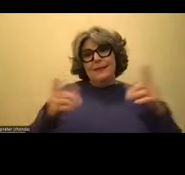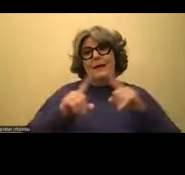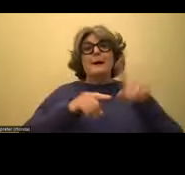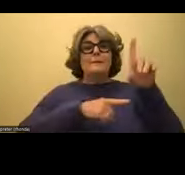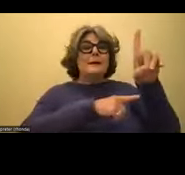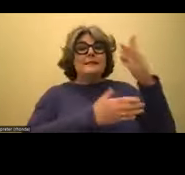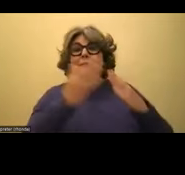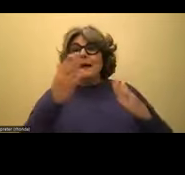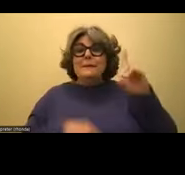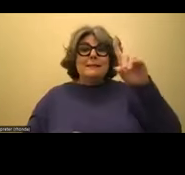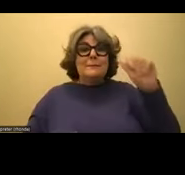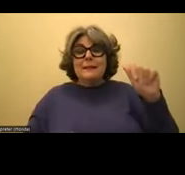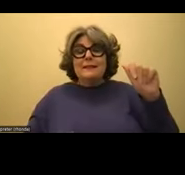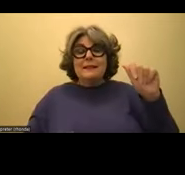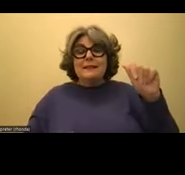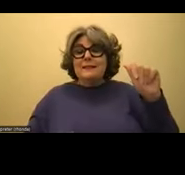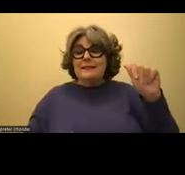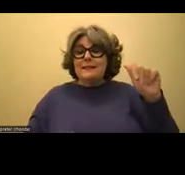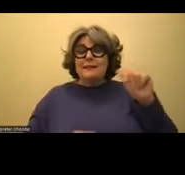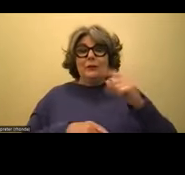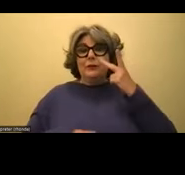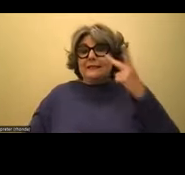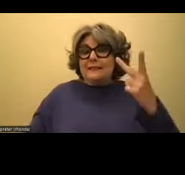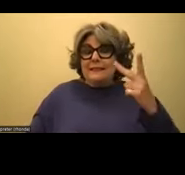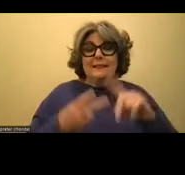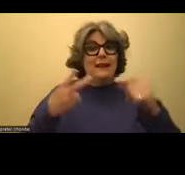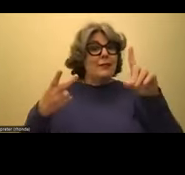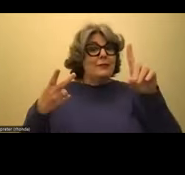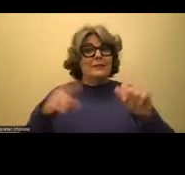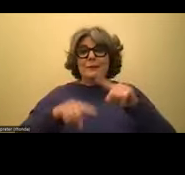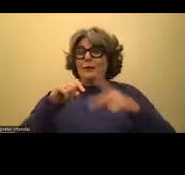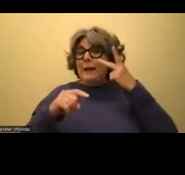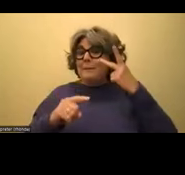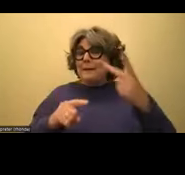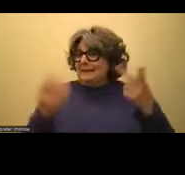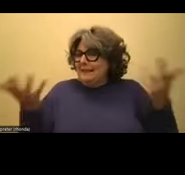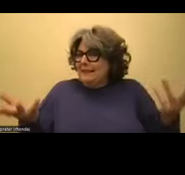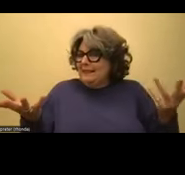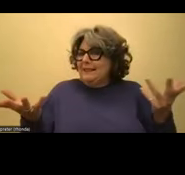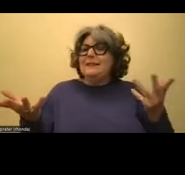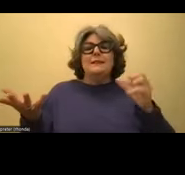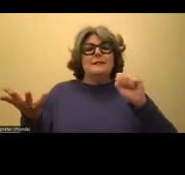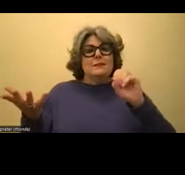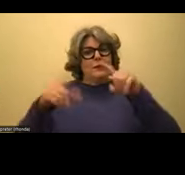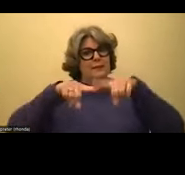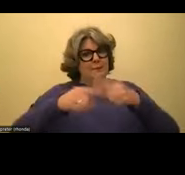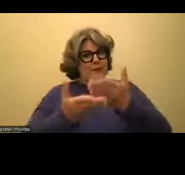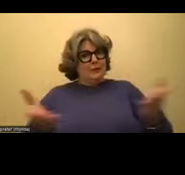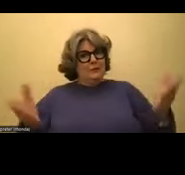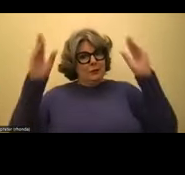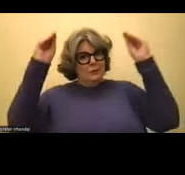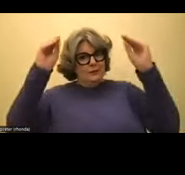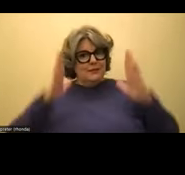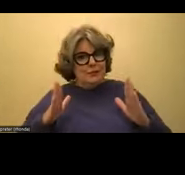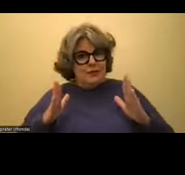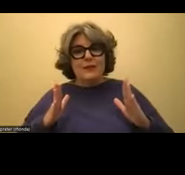Some disabilities, as we all know, some disabilities can be seen and other disabilities can't be. And so it's up to us as educators